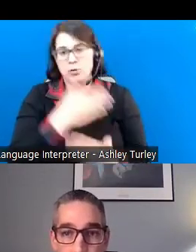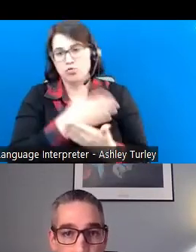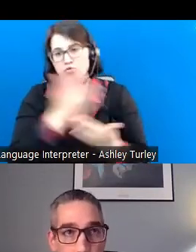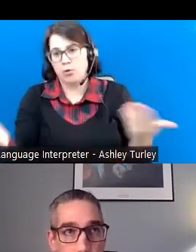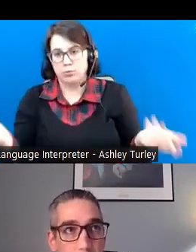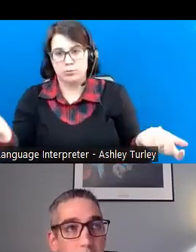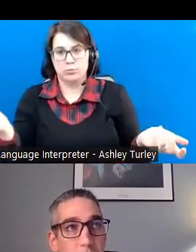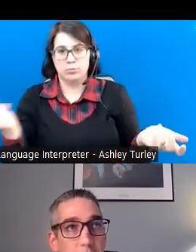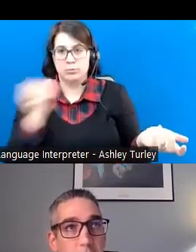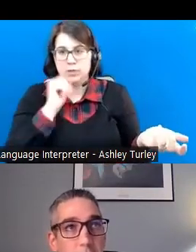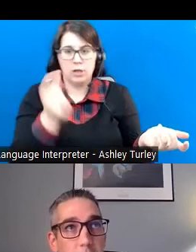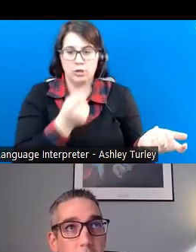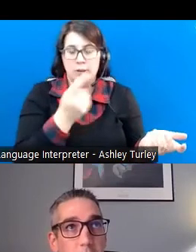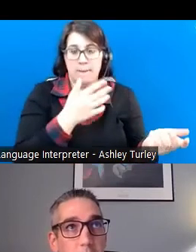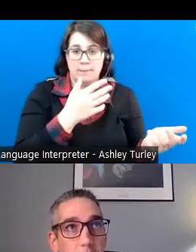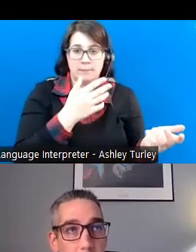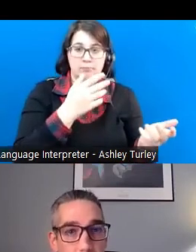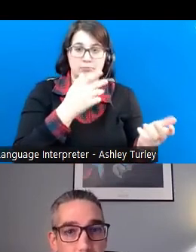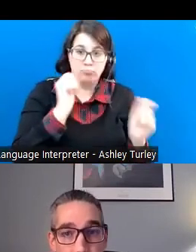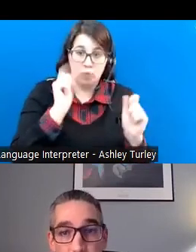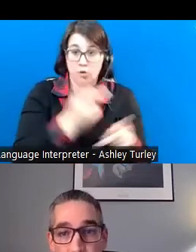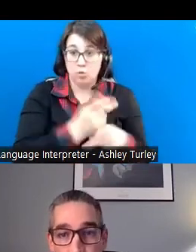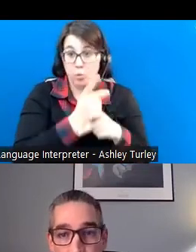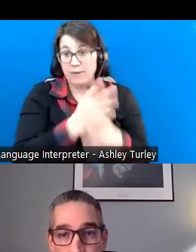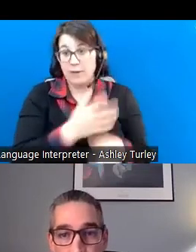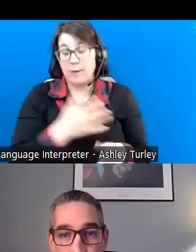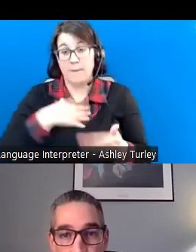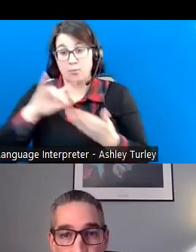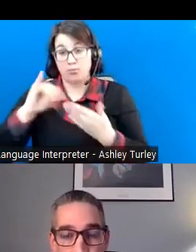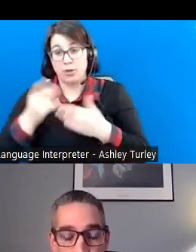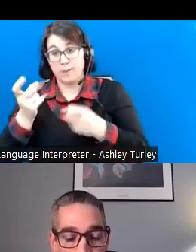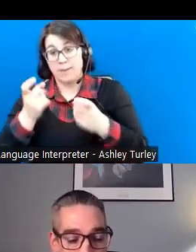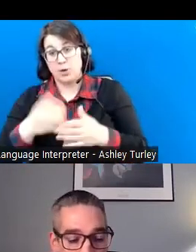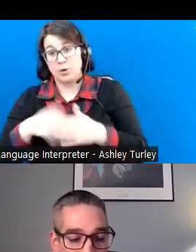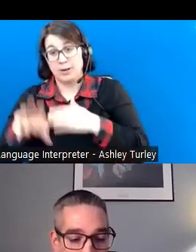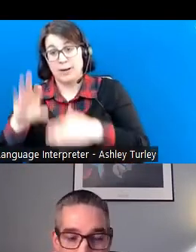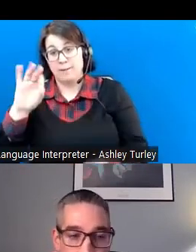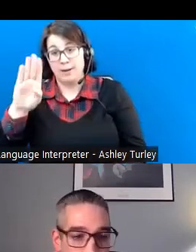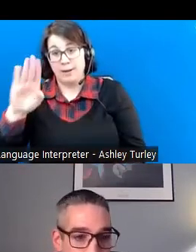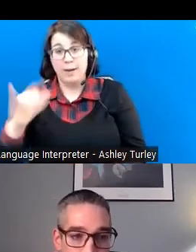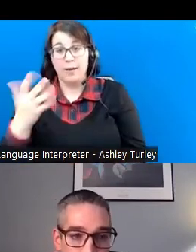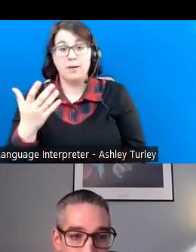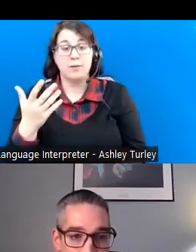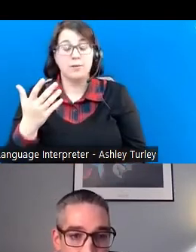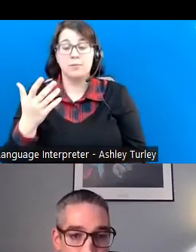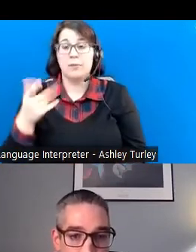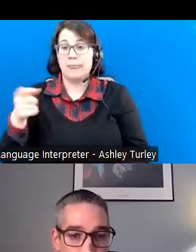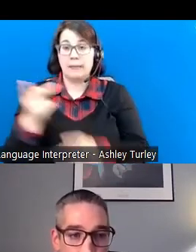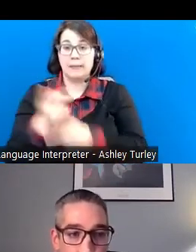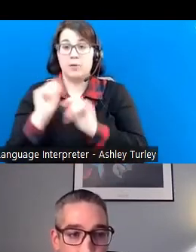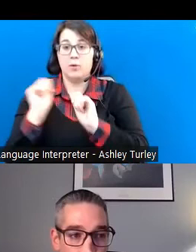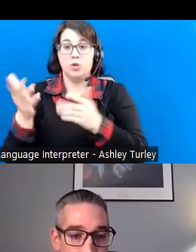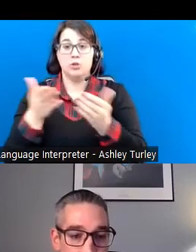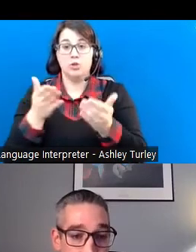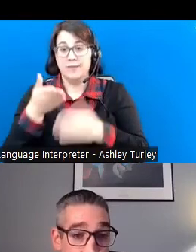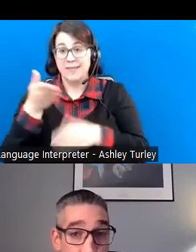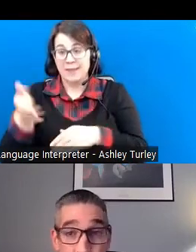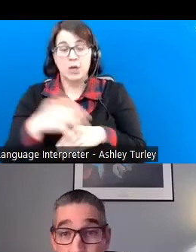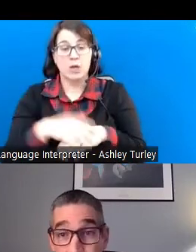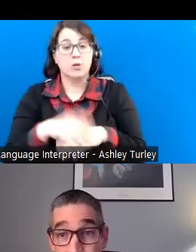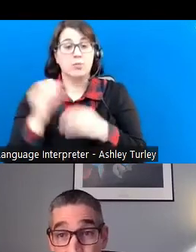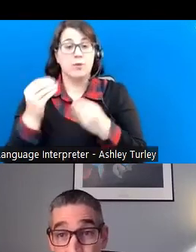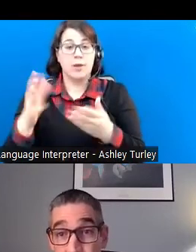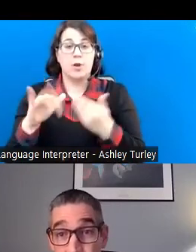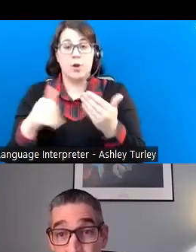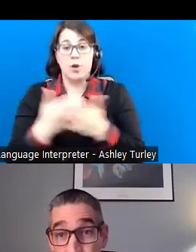My project manager at the FBI who takes care of all the services out there, supervises all 80 employees, he